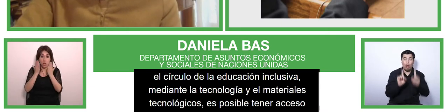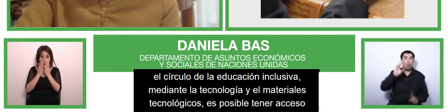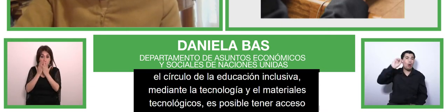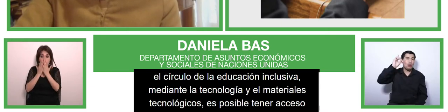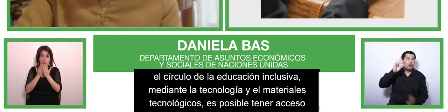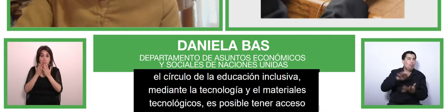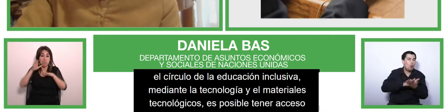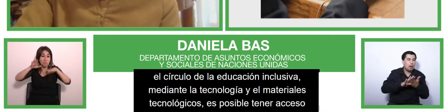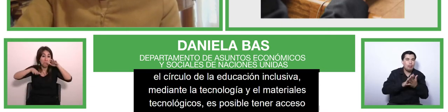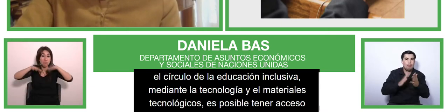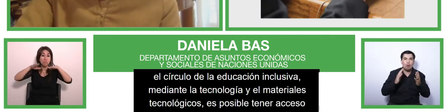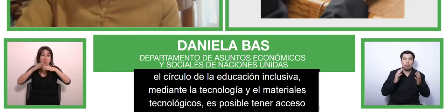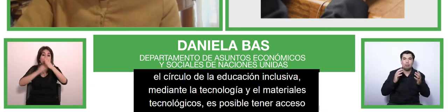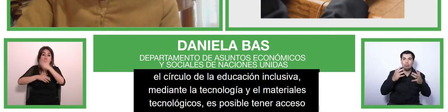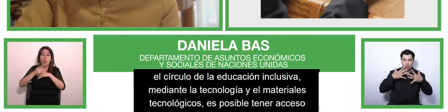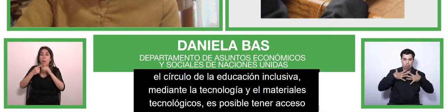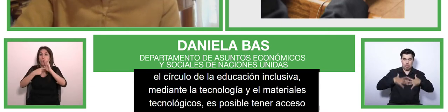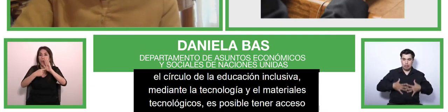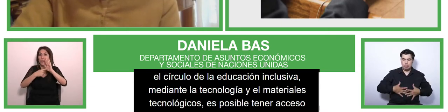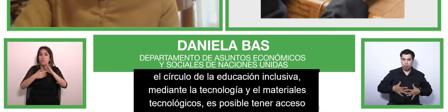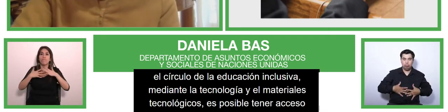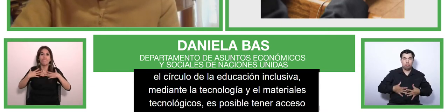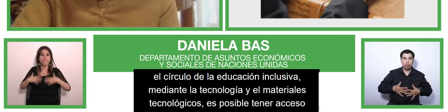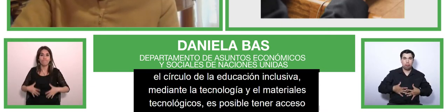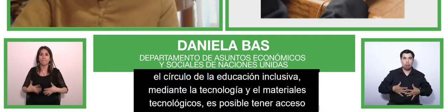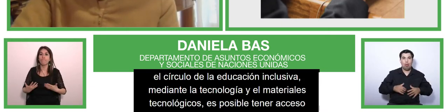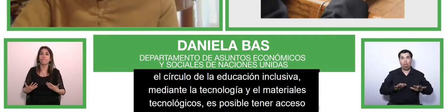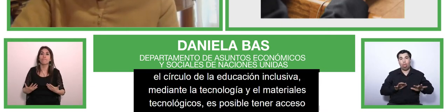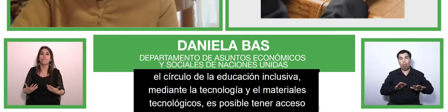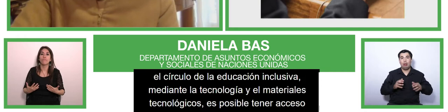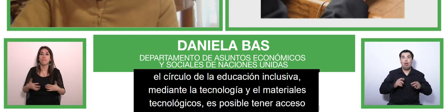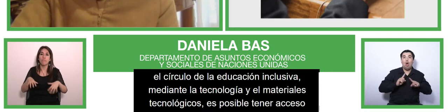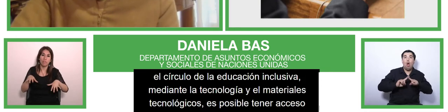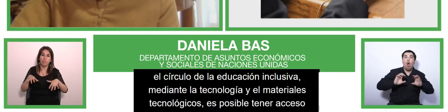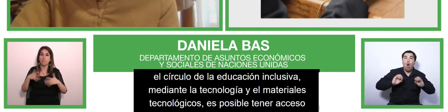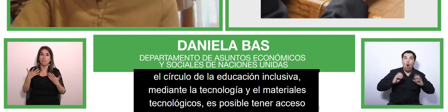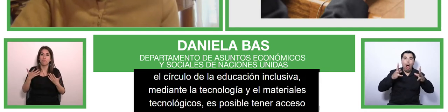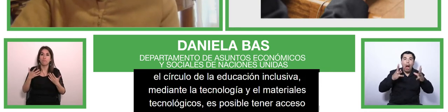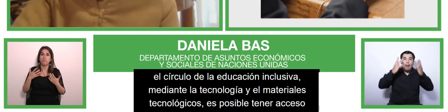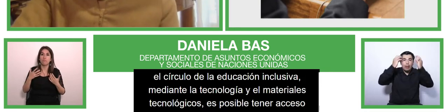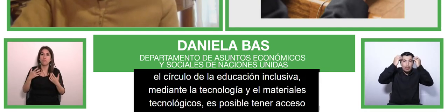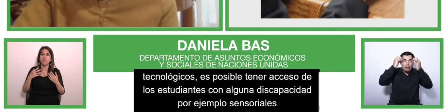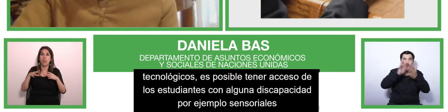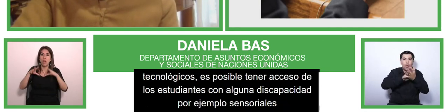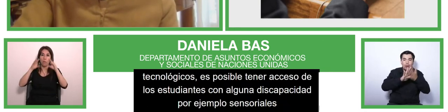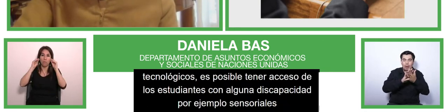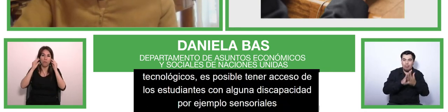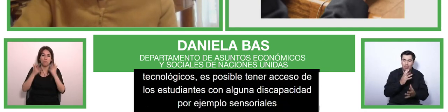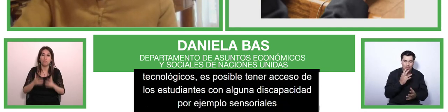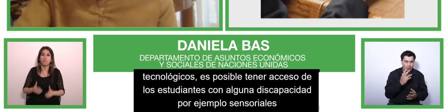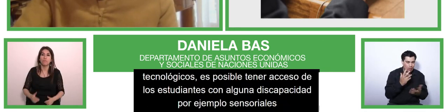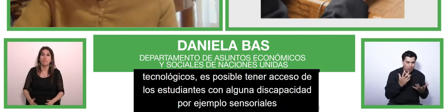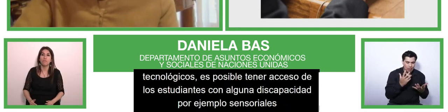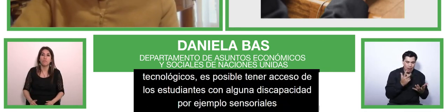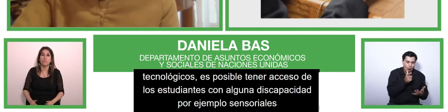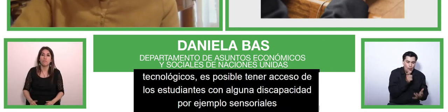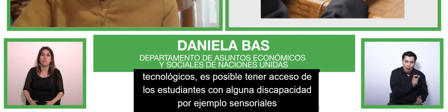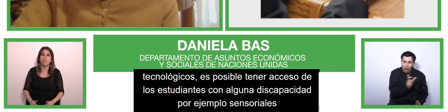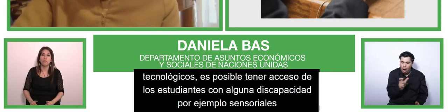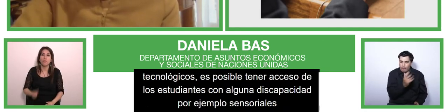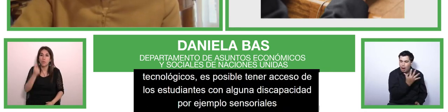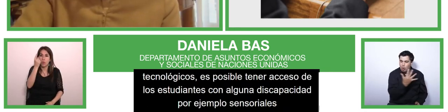learning learning ones like dyslexia i do have quite a few friends with dyslexia and you know with some technological